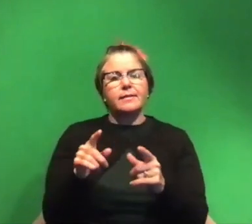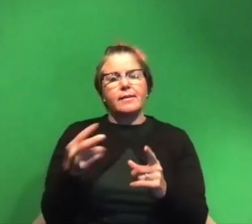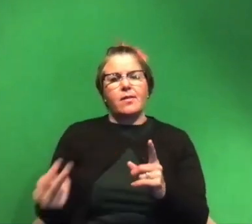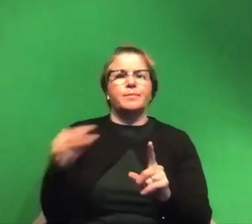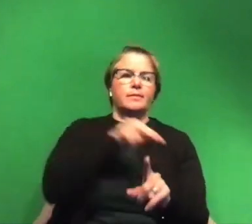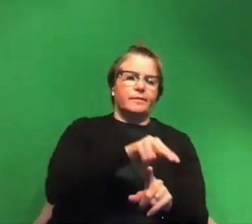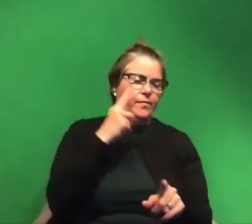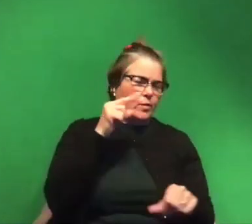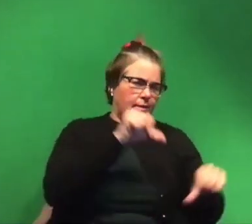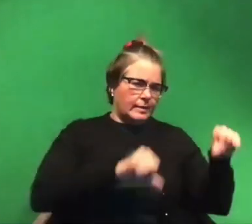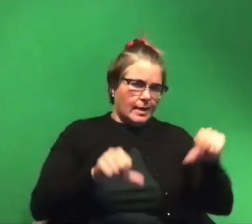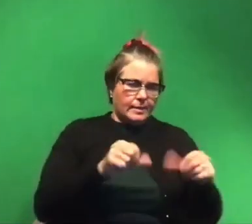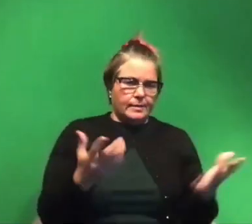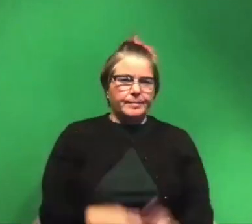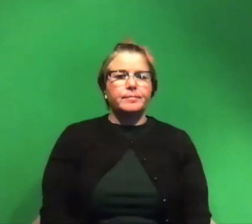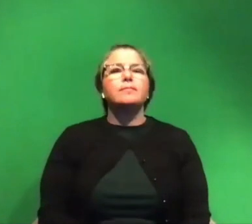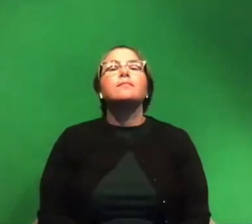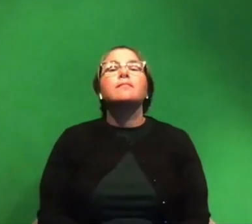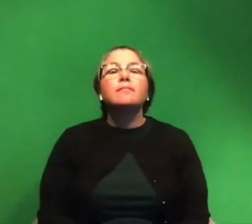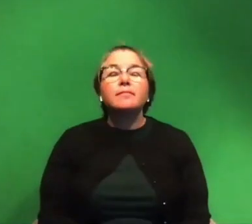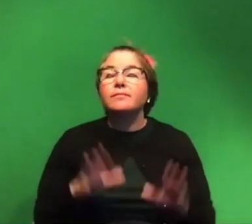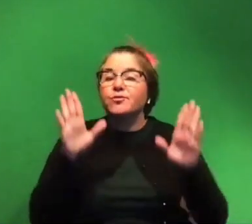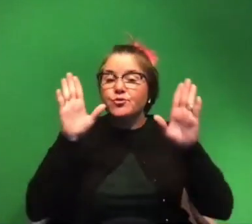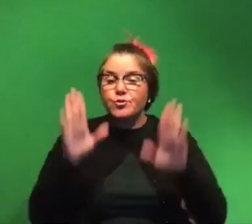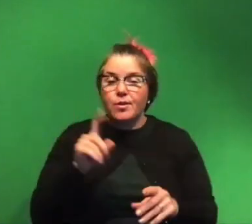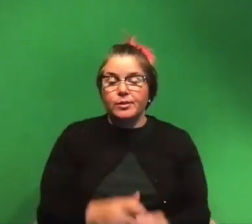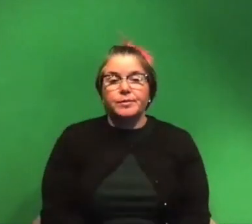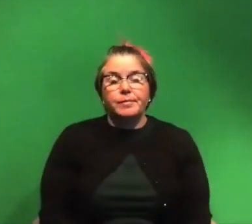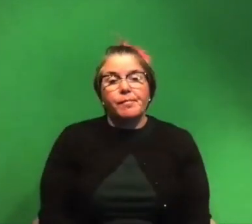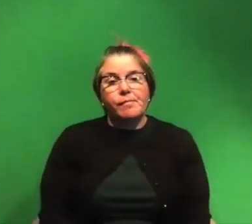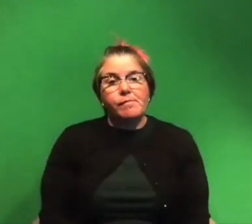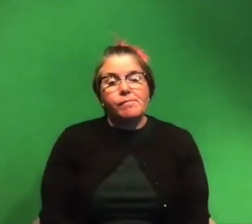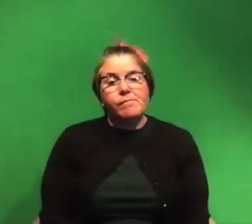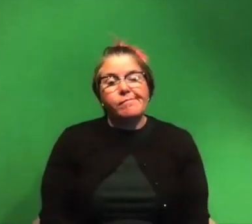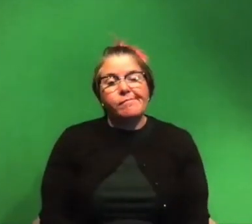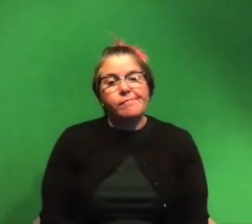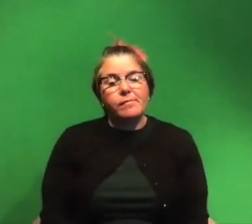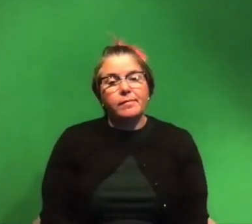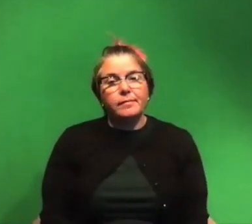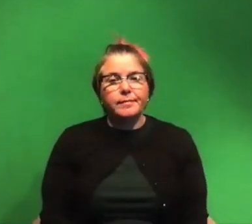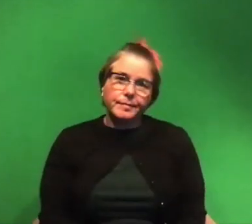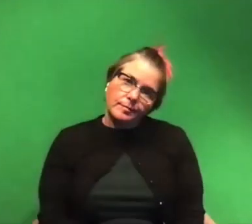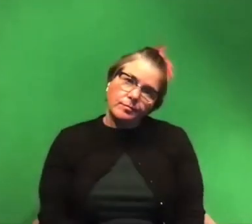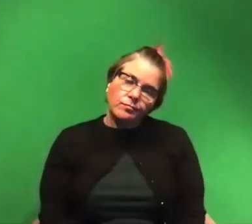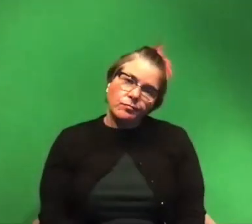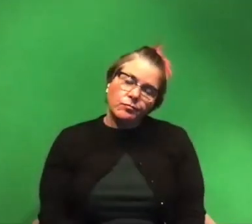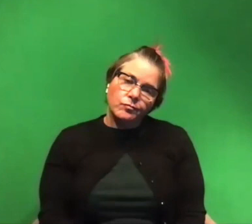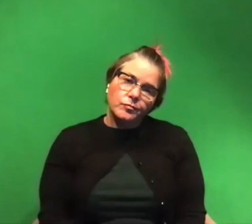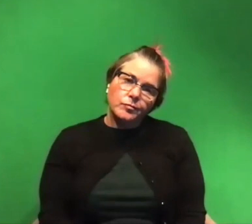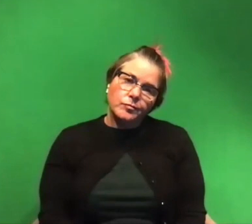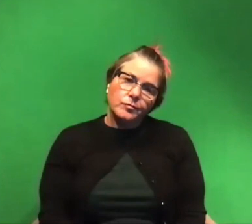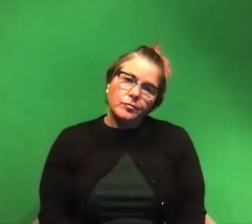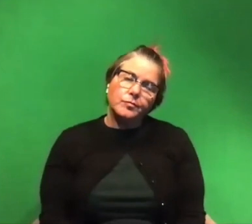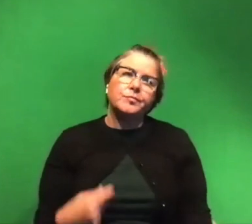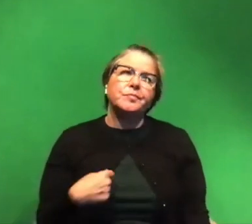oh that's a very great great question um i think i would want the